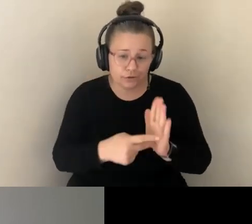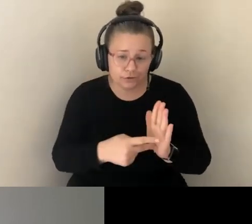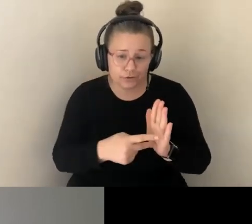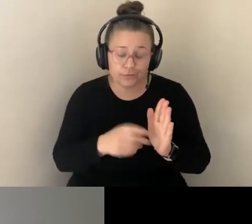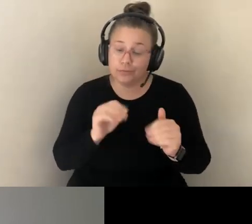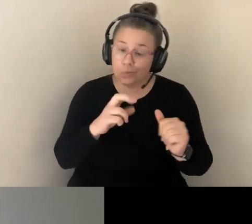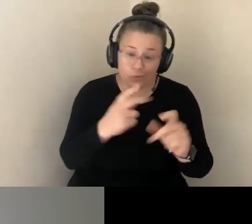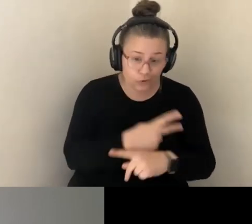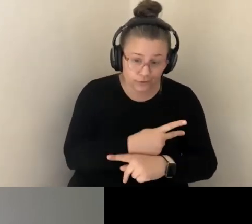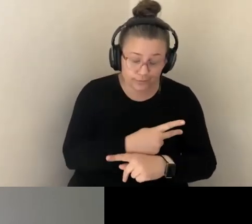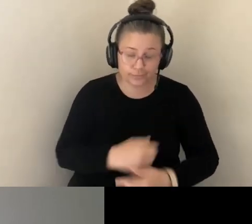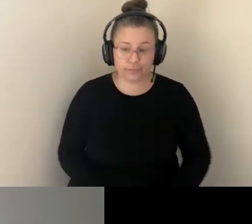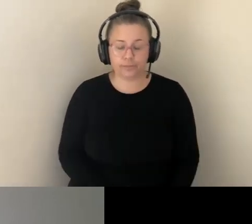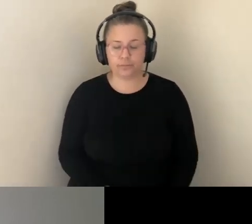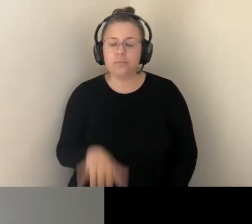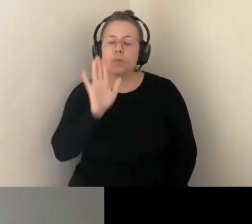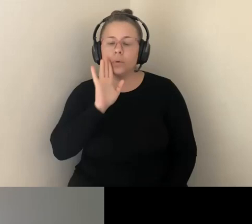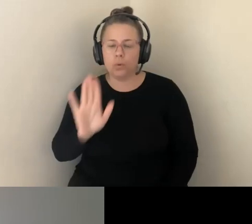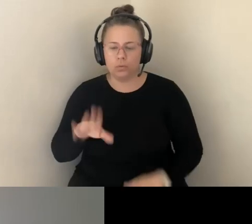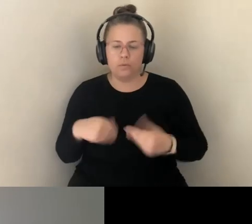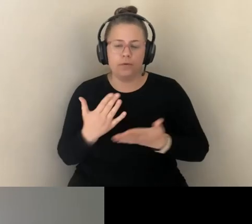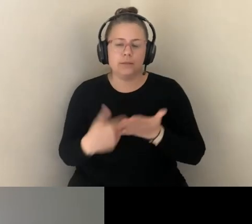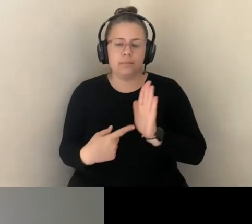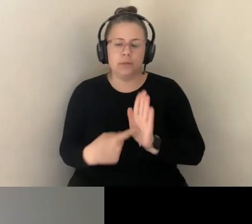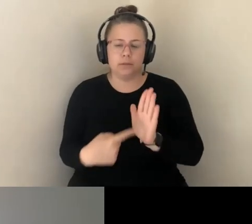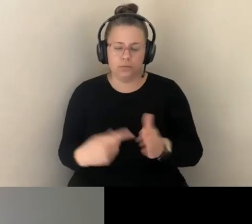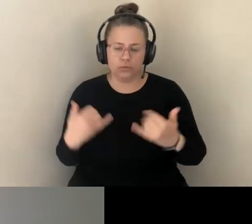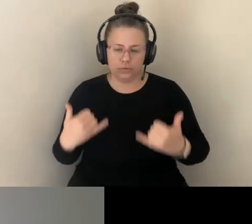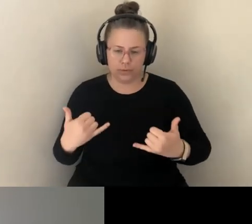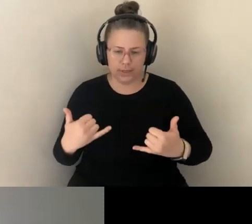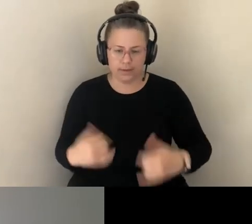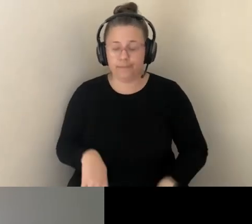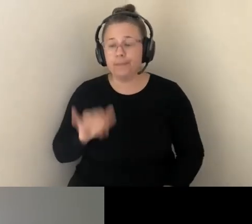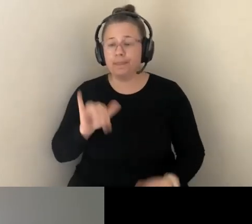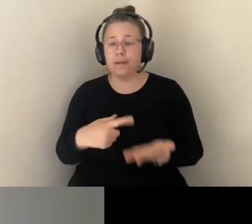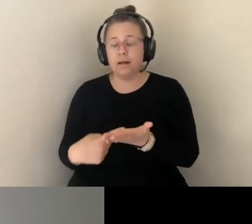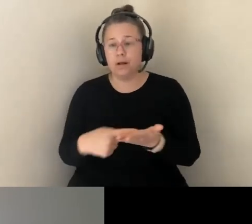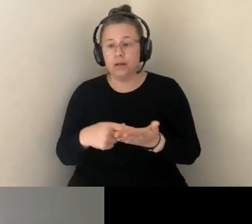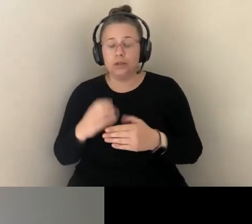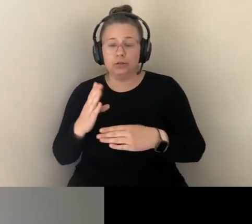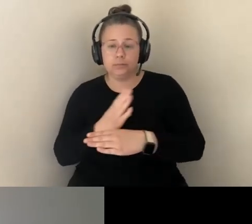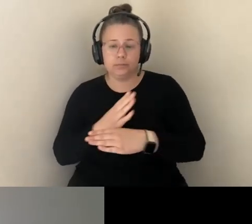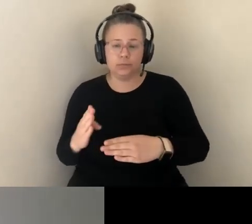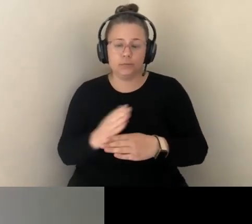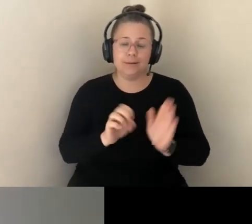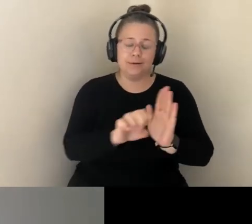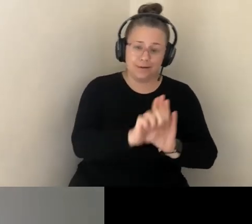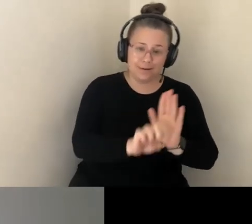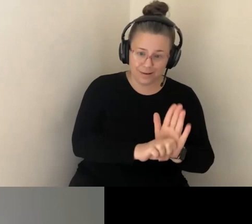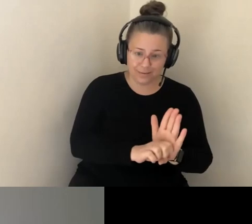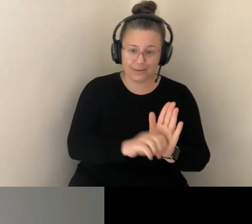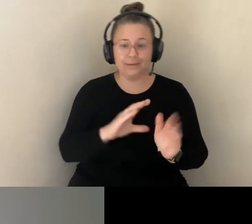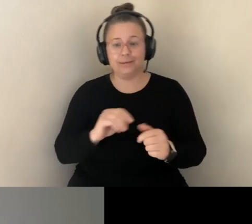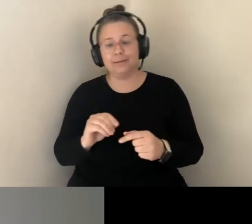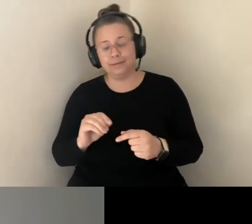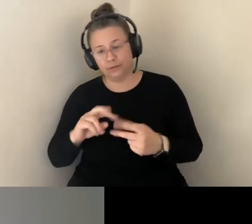TODAY. THIS DIALOGUE BETWEEN ETHICS AND JUSTICE IN THE CONTEXT OF GENETICS AND GENOMICS IS CERTAINLY ON THE MINDS